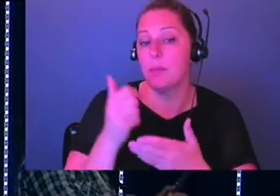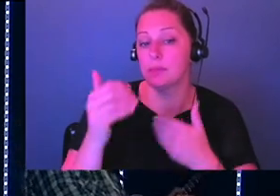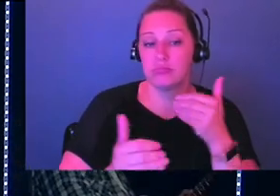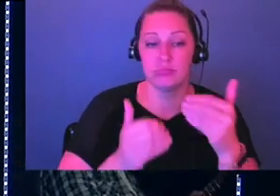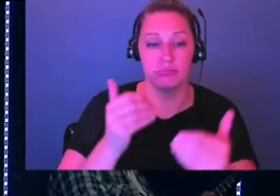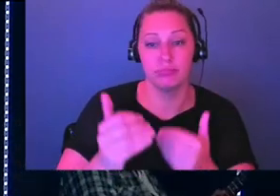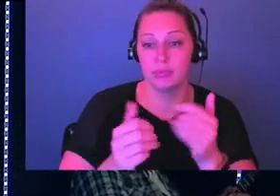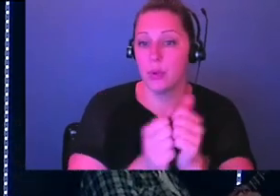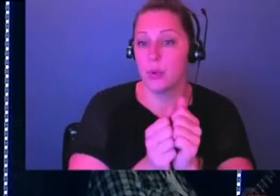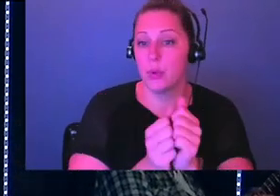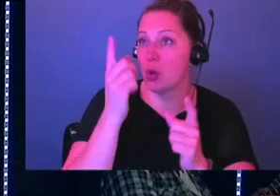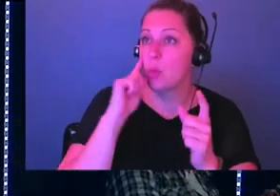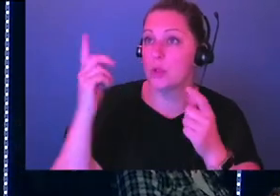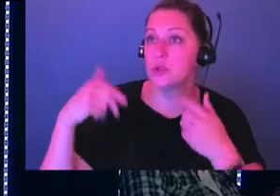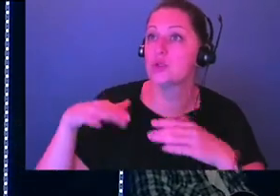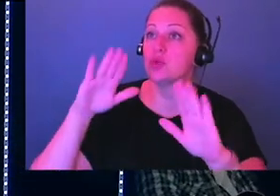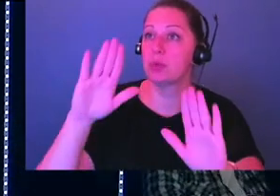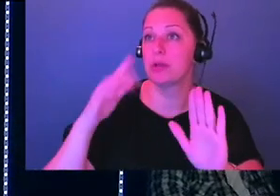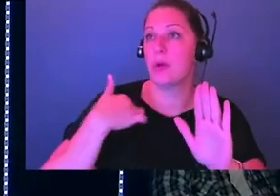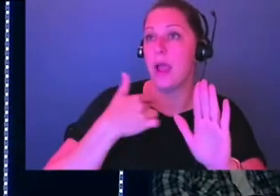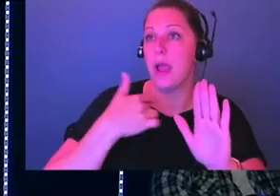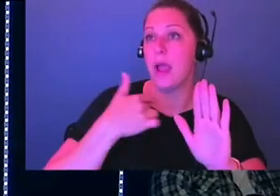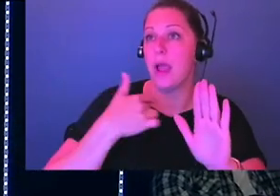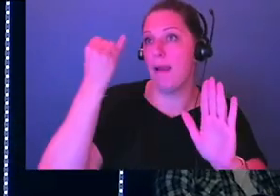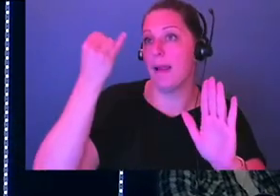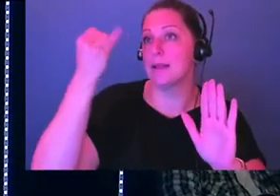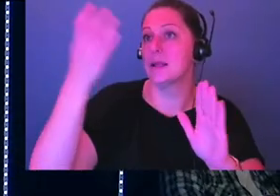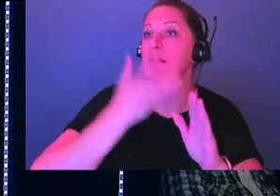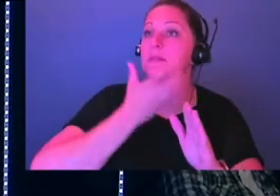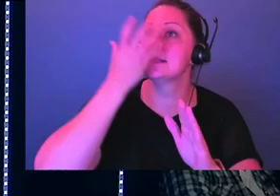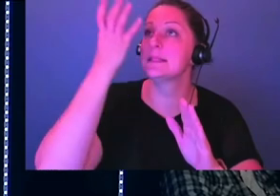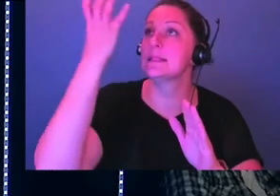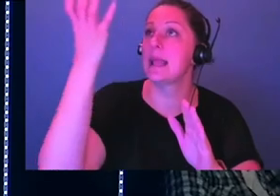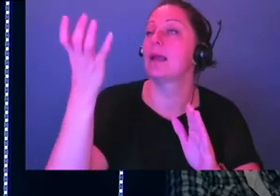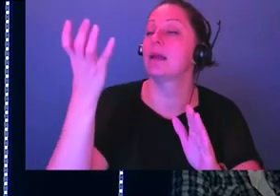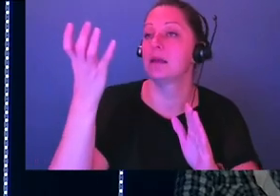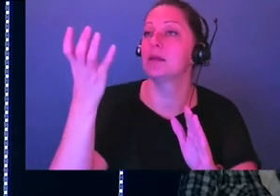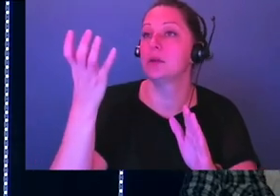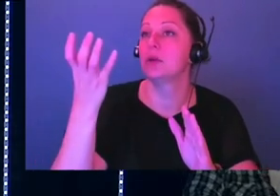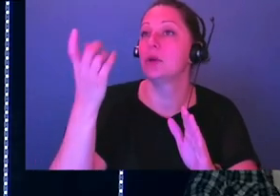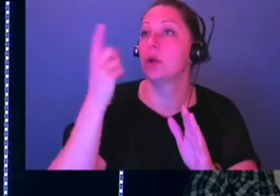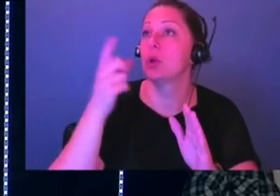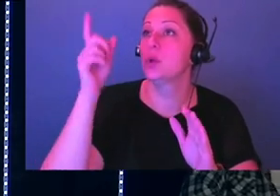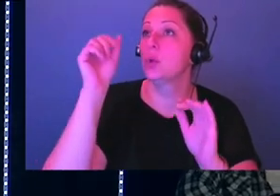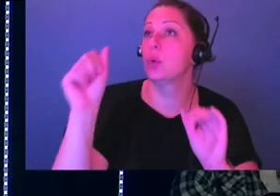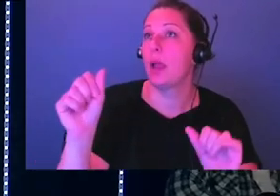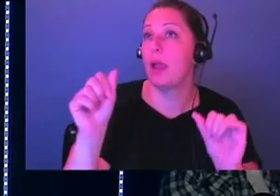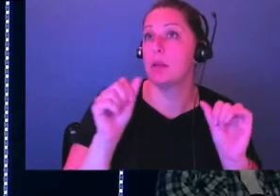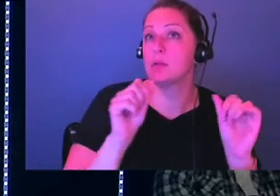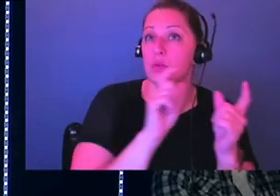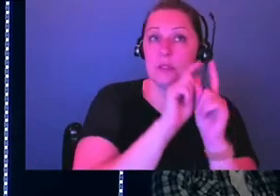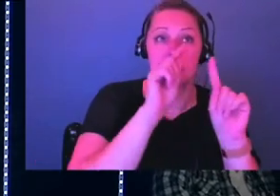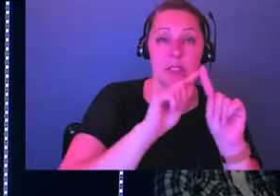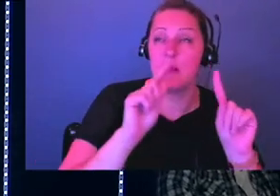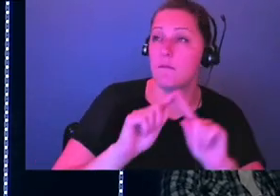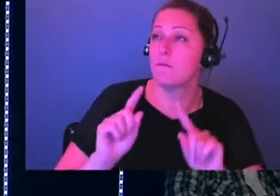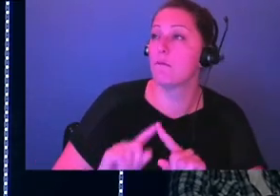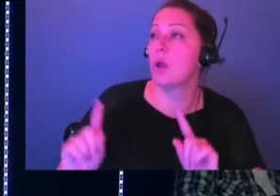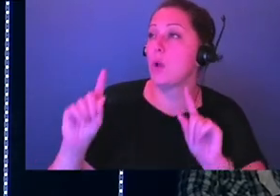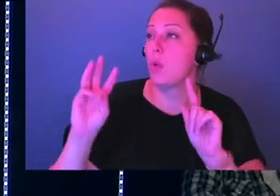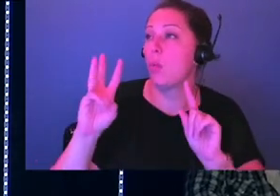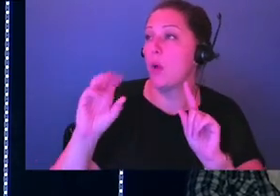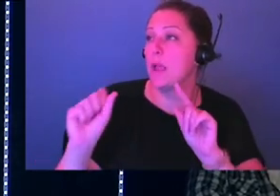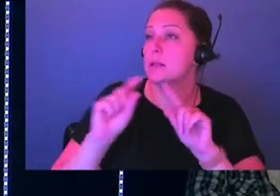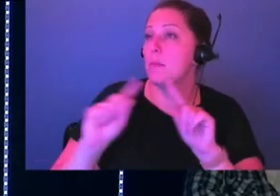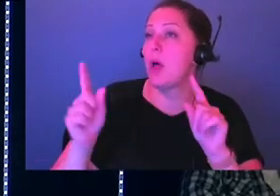Help us to, to surrender this idea of, of singing these songs and the fact that, God, you can move in so many ways, God, but you can also move